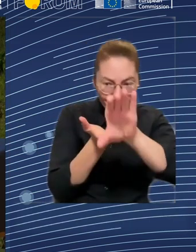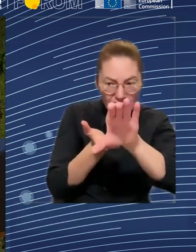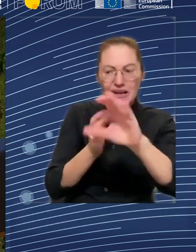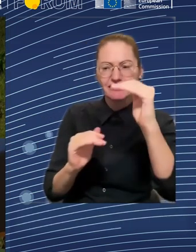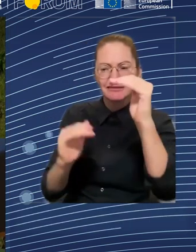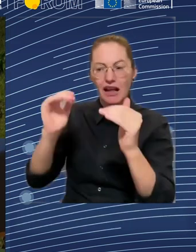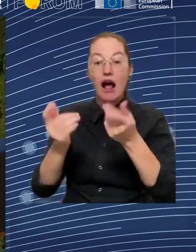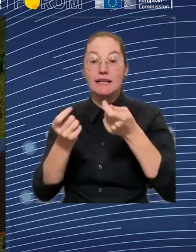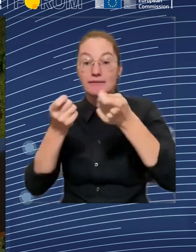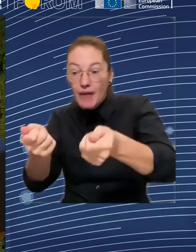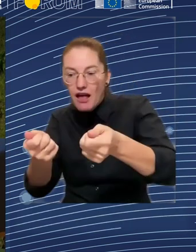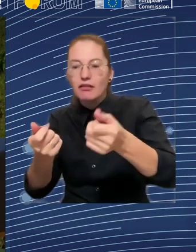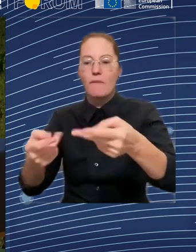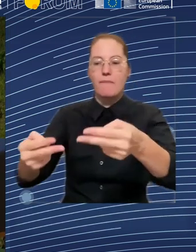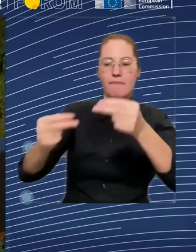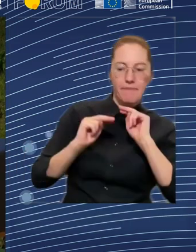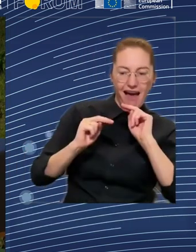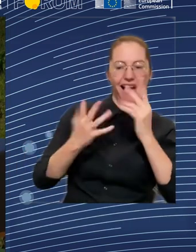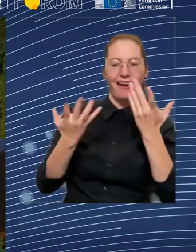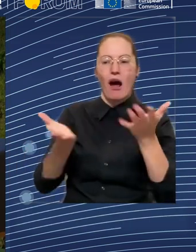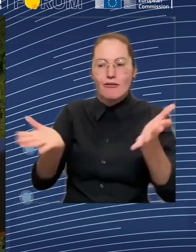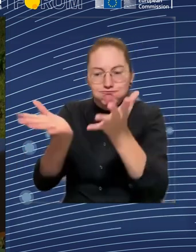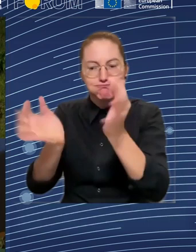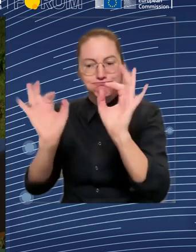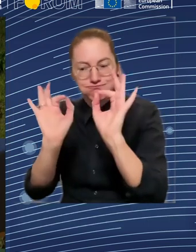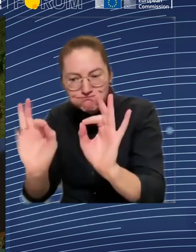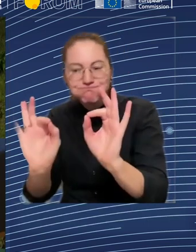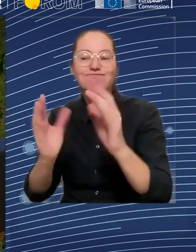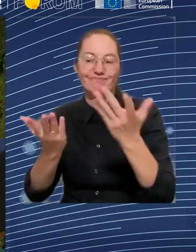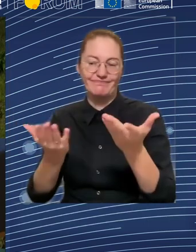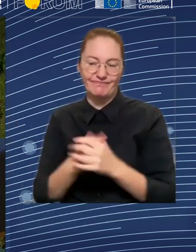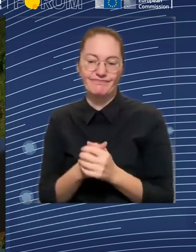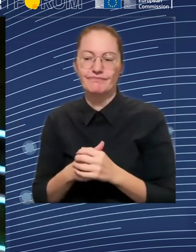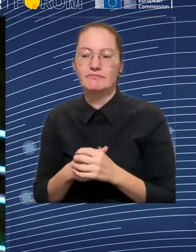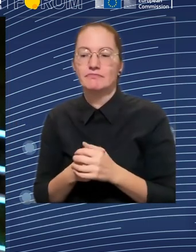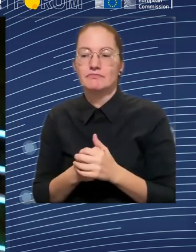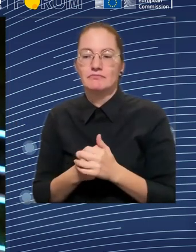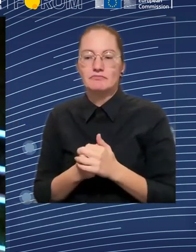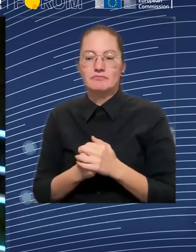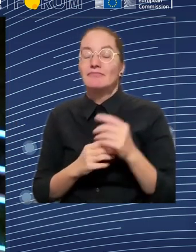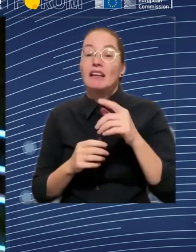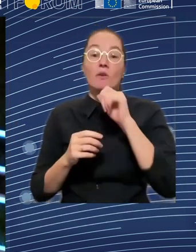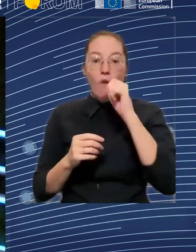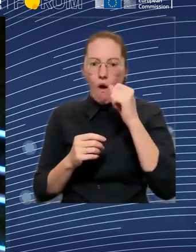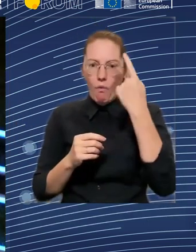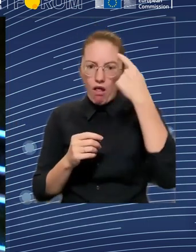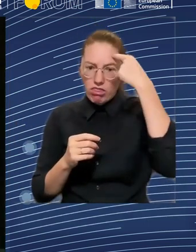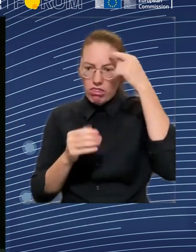spend that much and gain where we can gain. So, this is the only way we can do that.